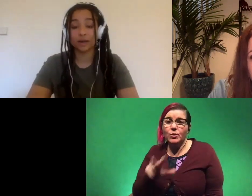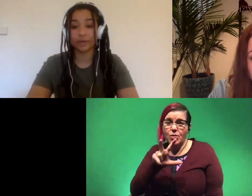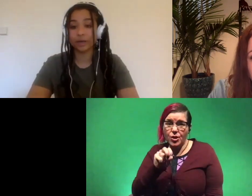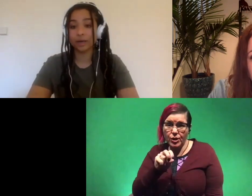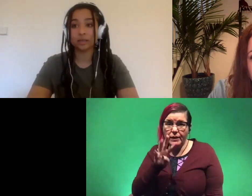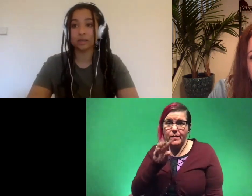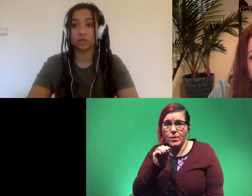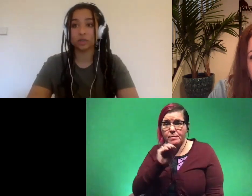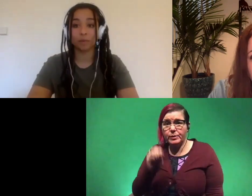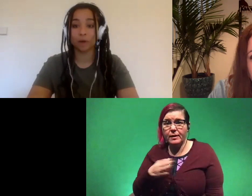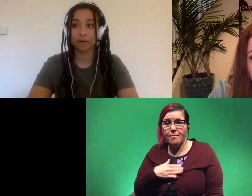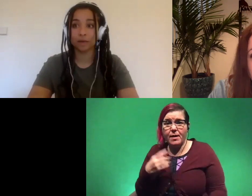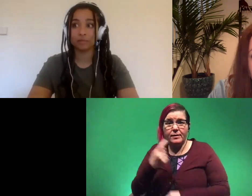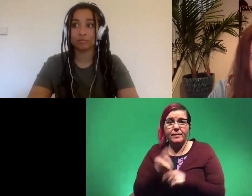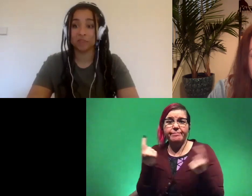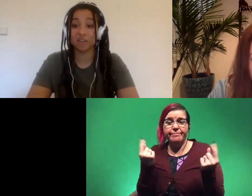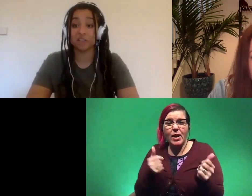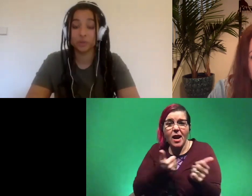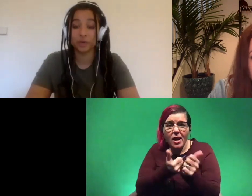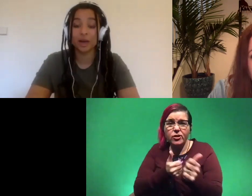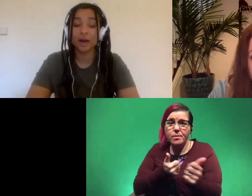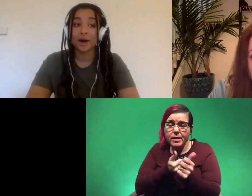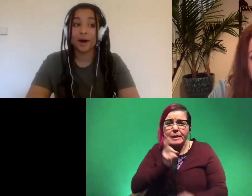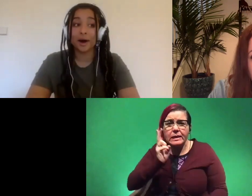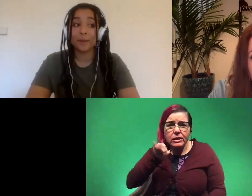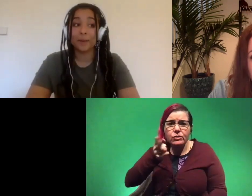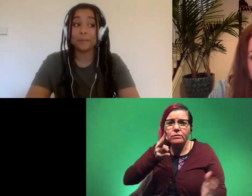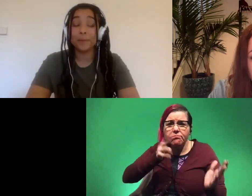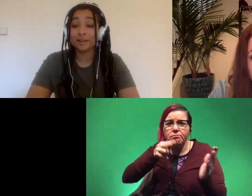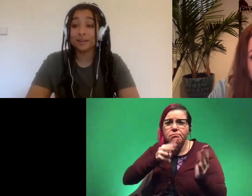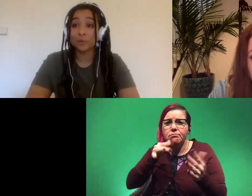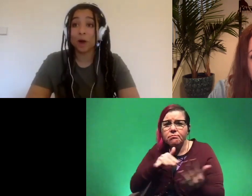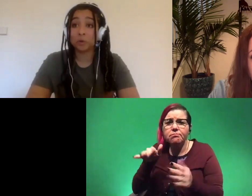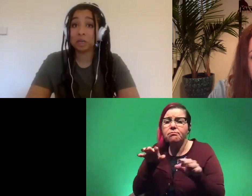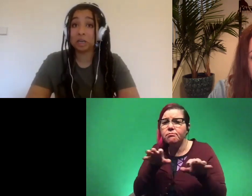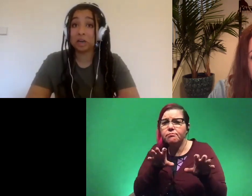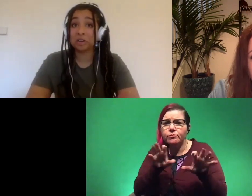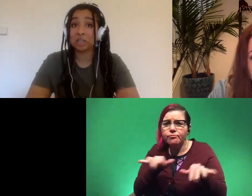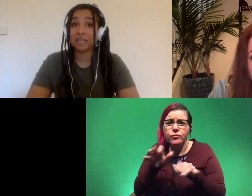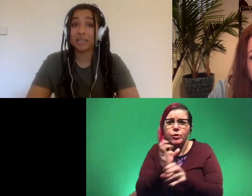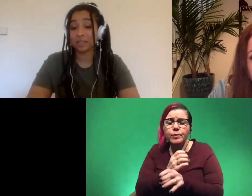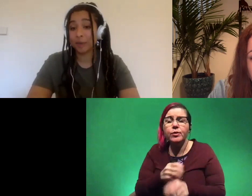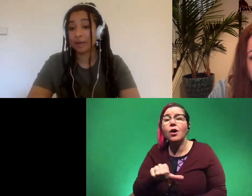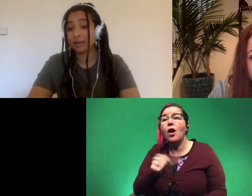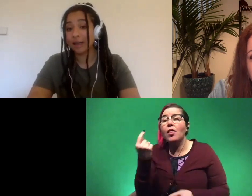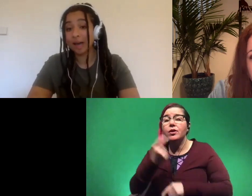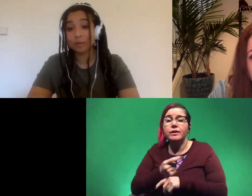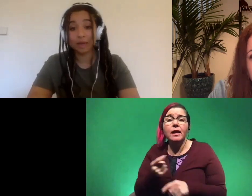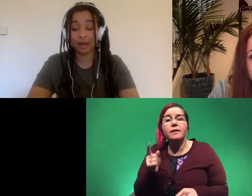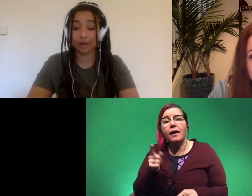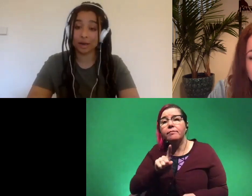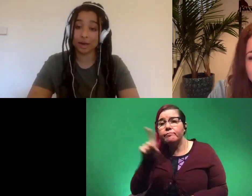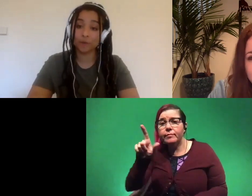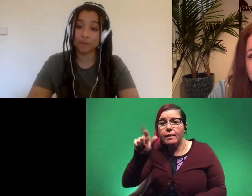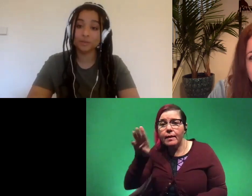every day is catching up on the history um but on really other good days i get to spend in the lab